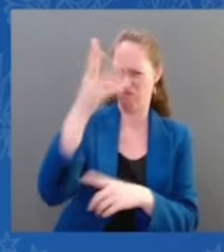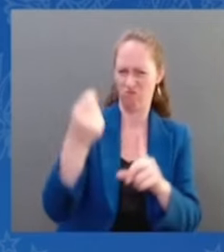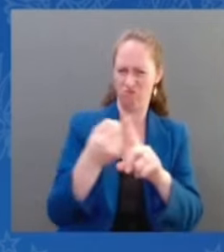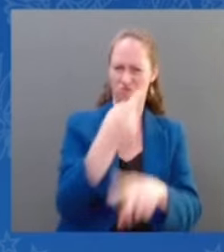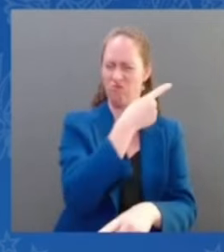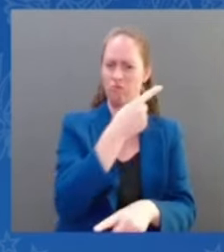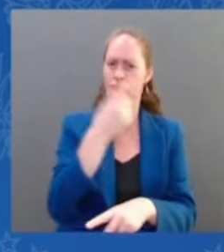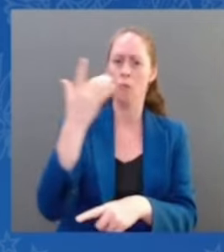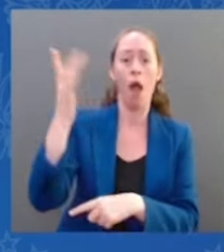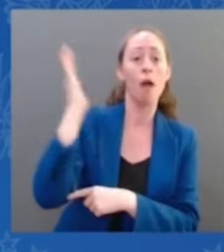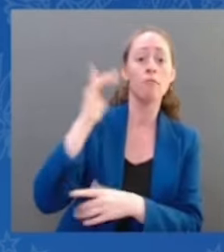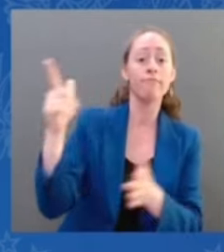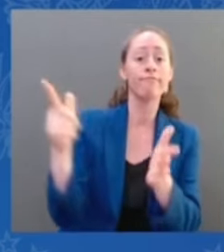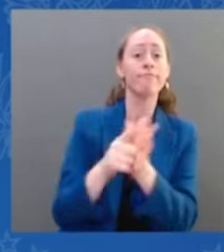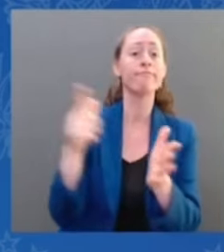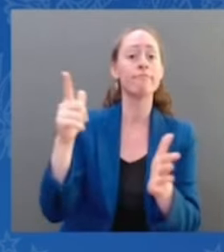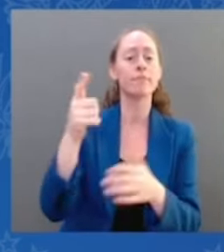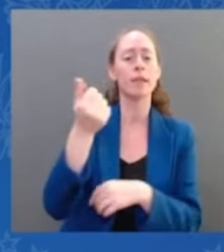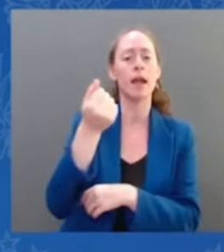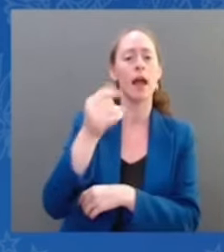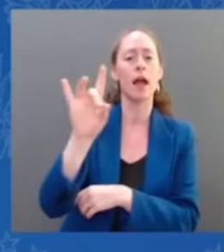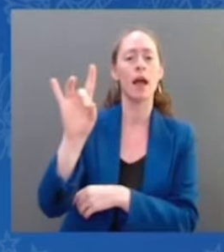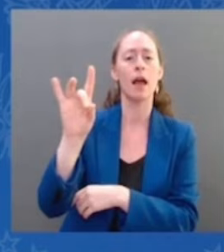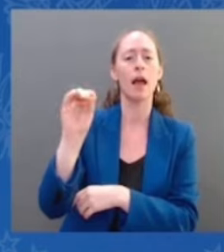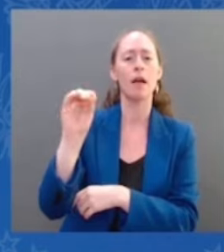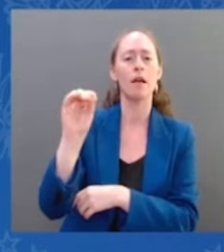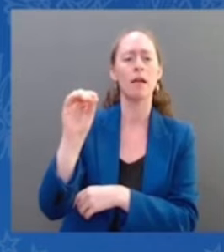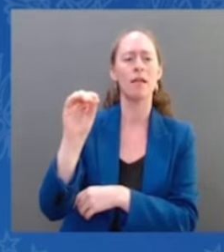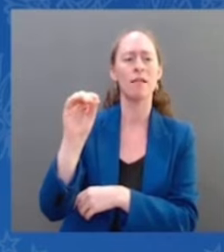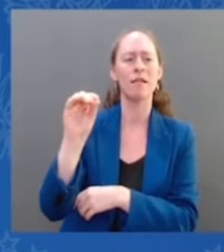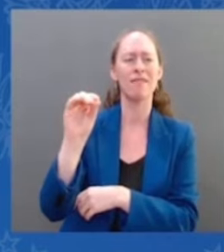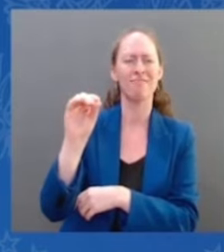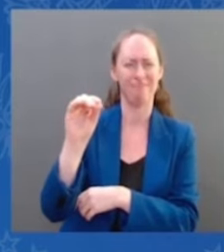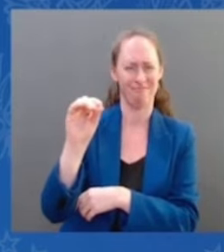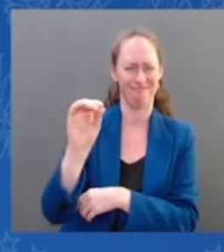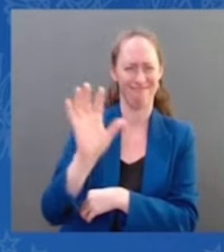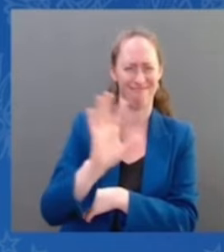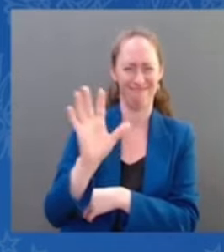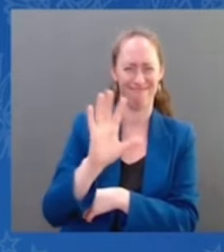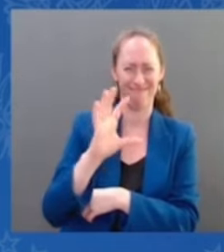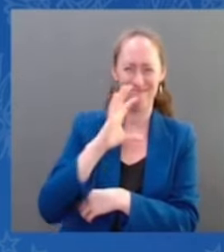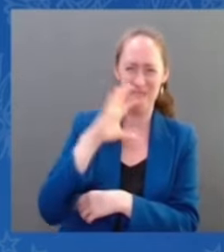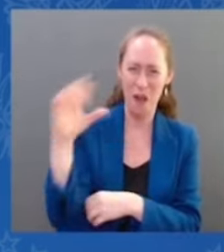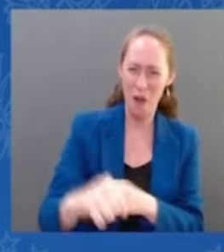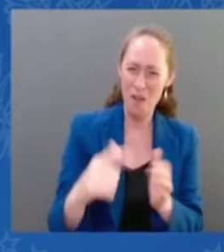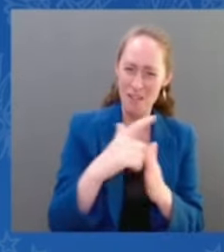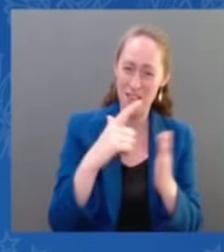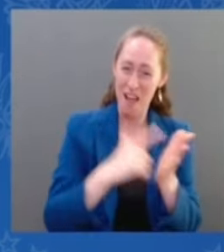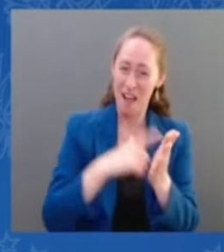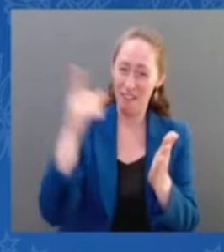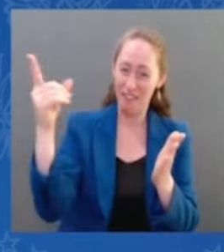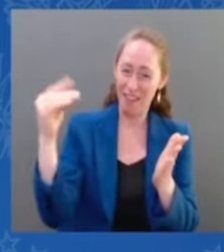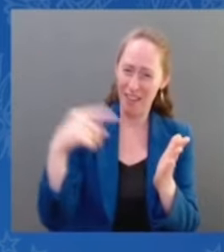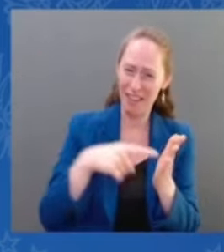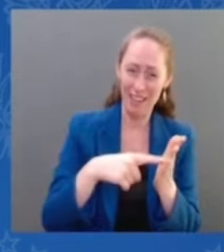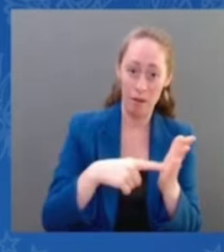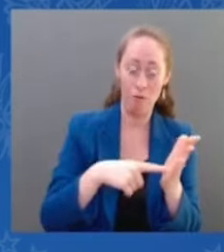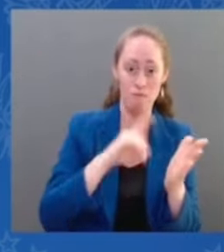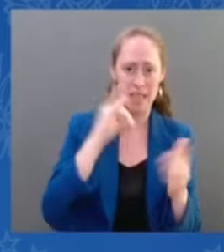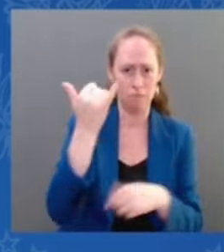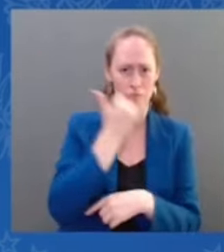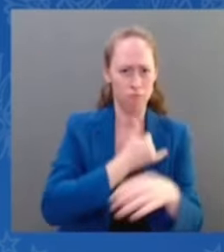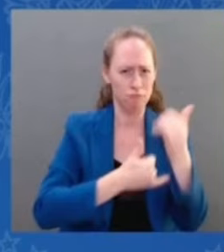is, today's Supreme Court majority, that is playing fast and loose of the facts, even 150 years ago,